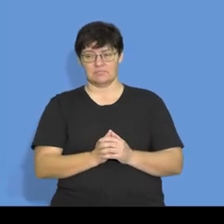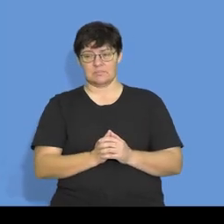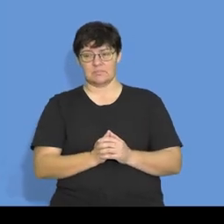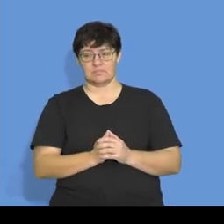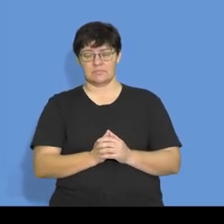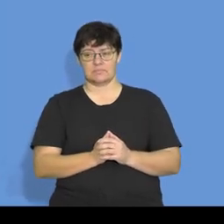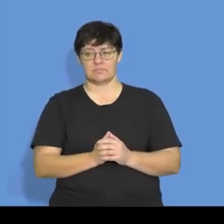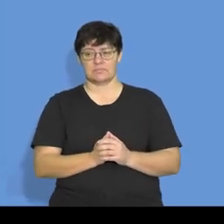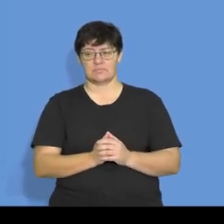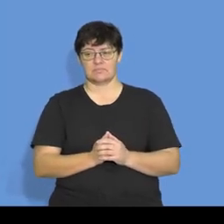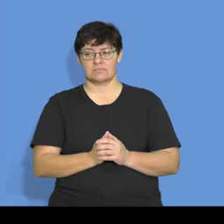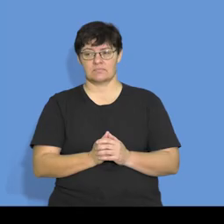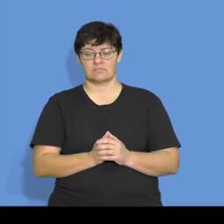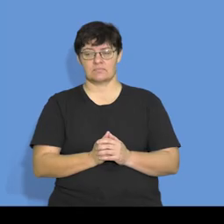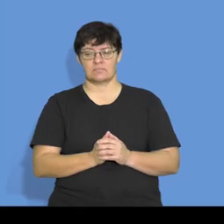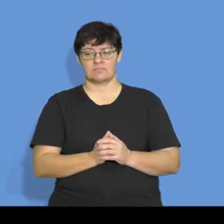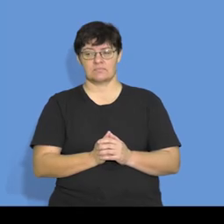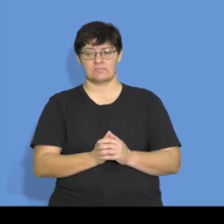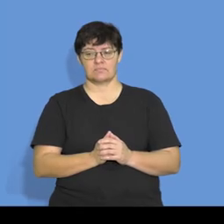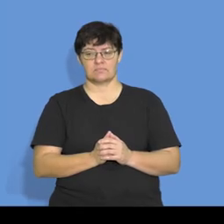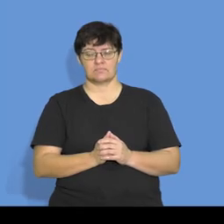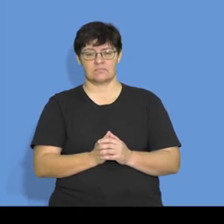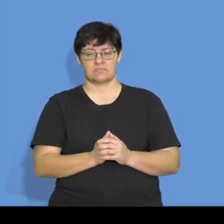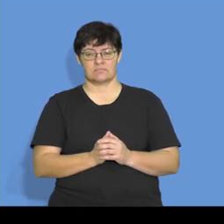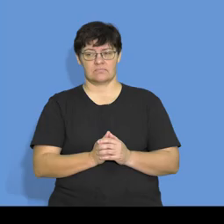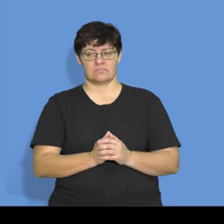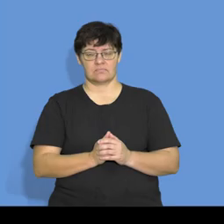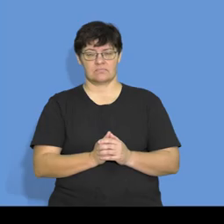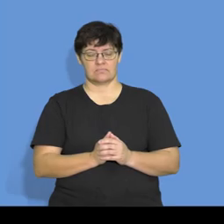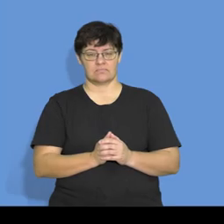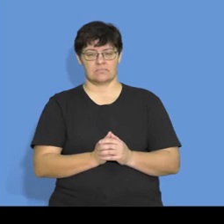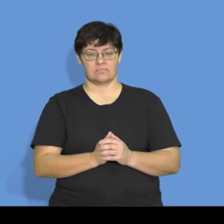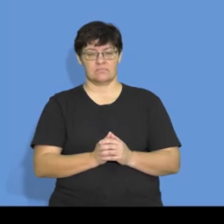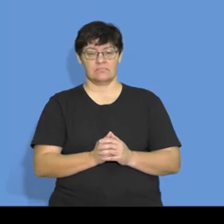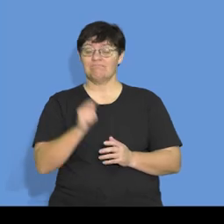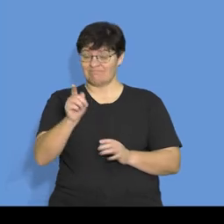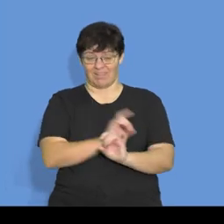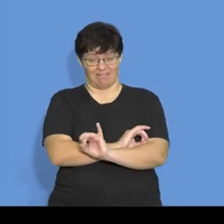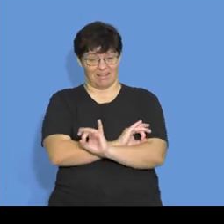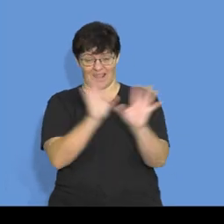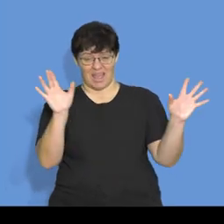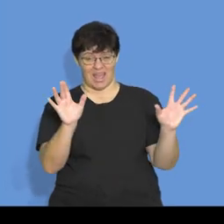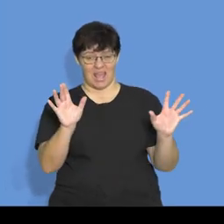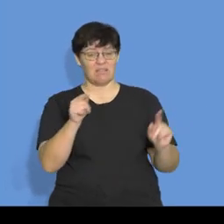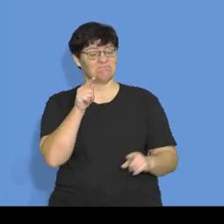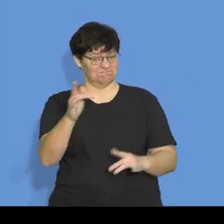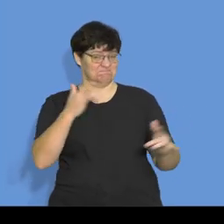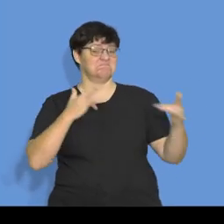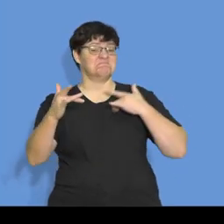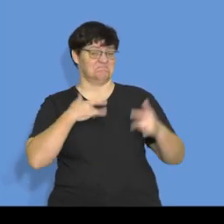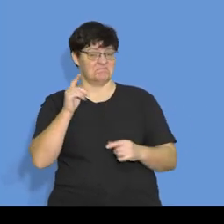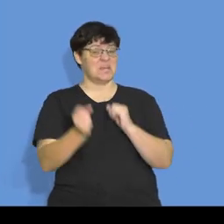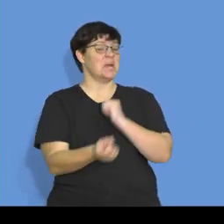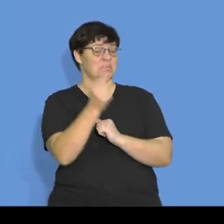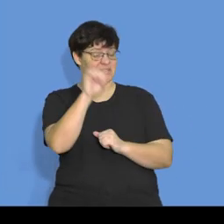compare it to the manager is your 15%. Clearly cause for concern. What needs to